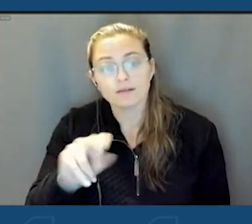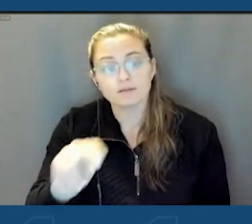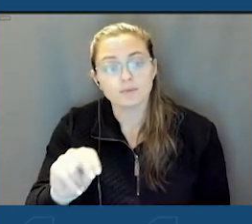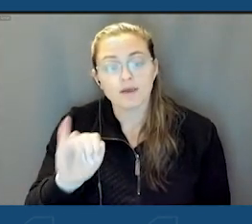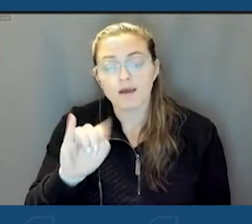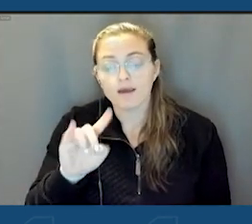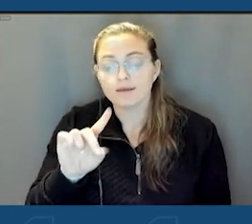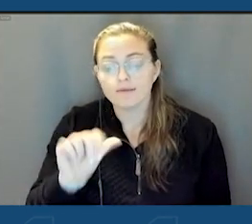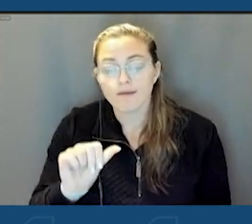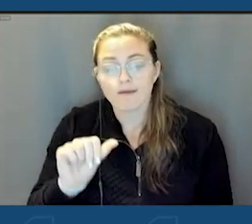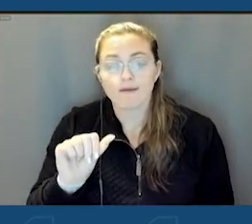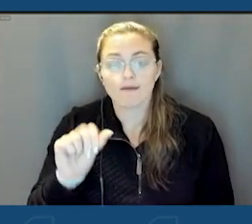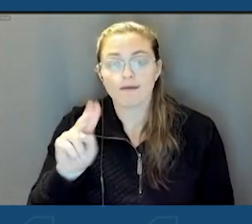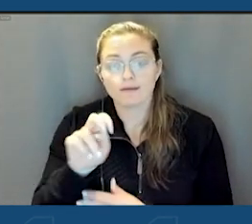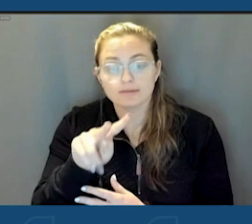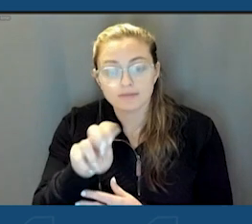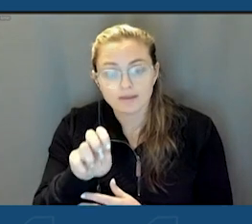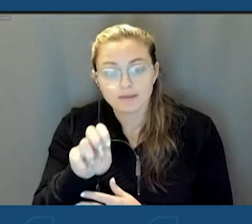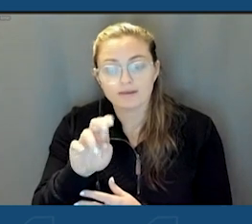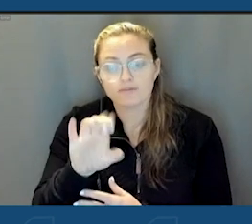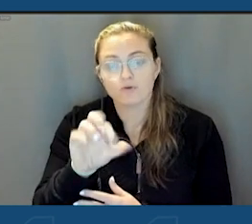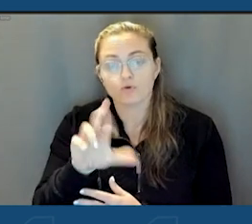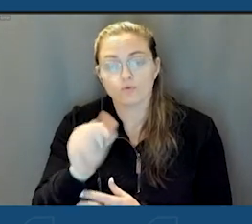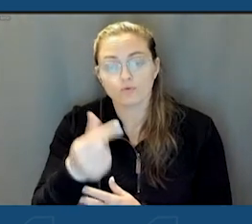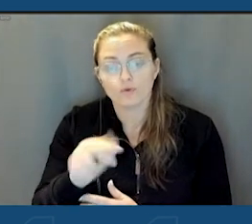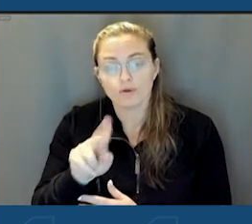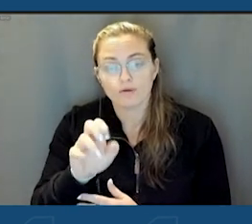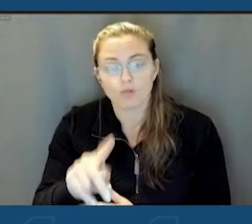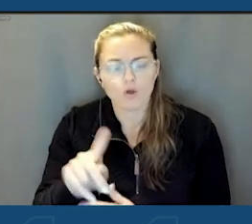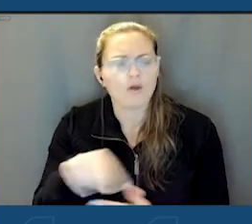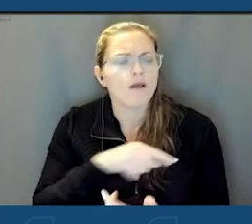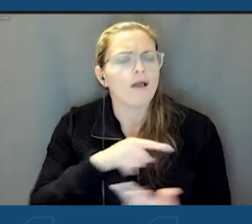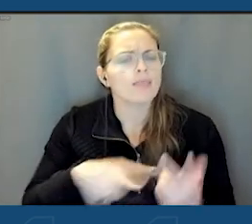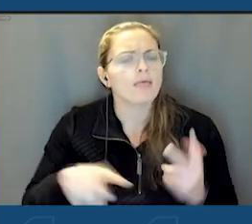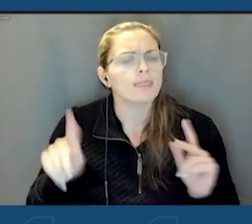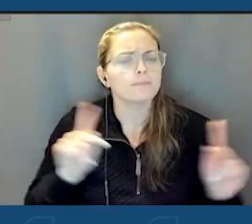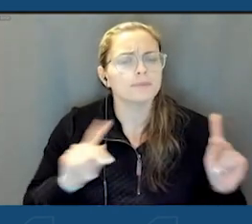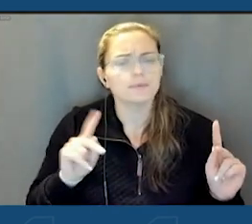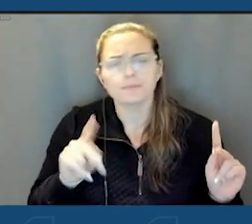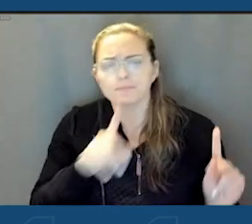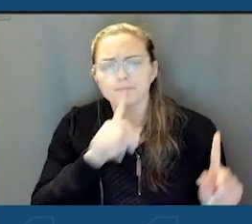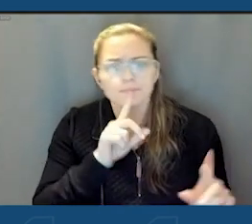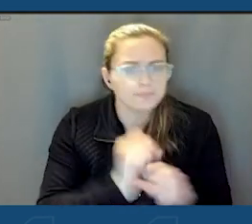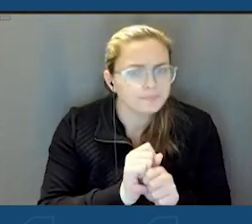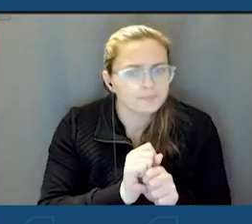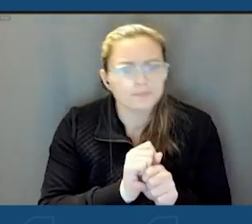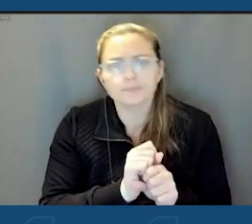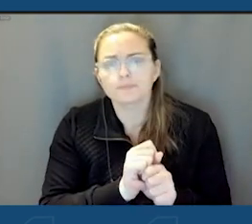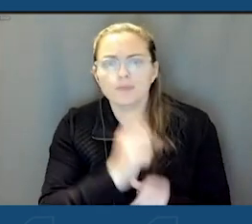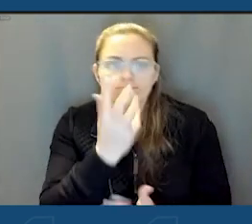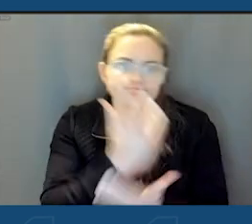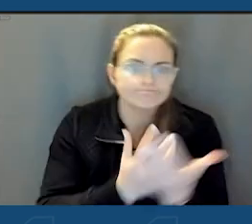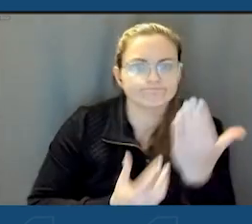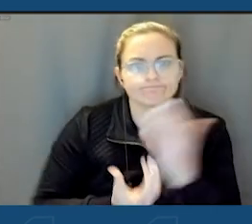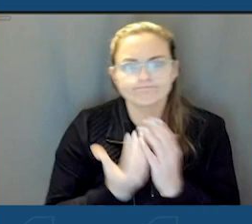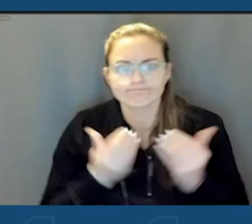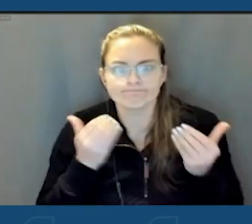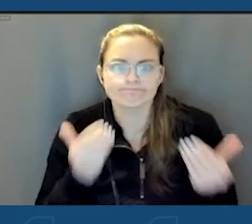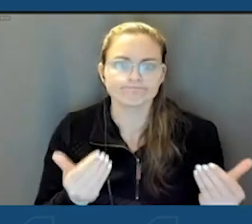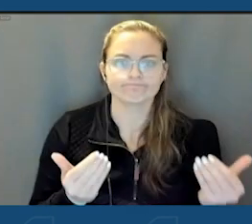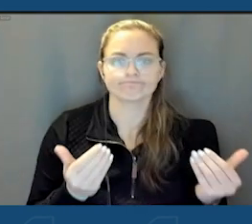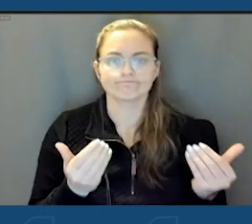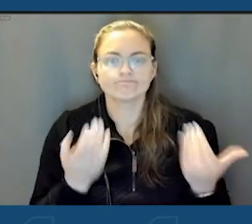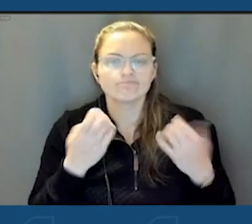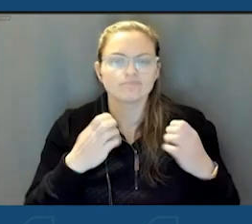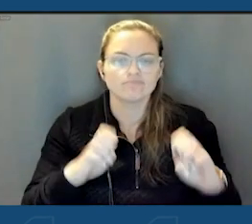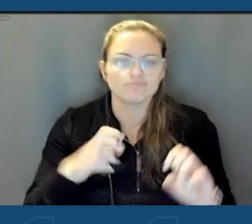Director Craig Clark, uh, and then the people who actually rolled their sleeves up and, and put in the